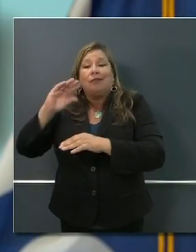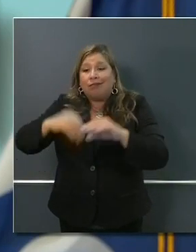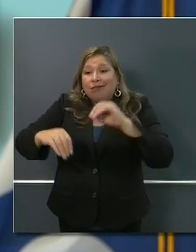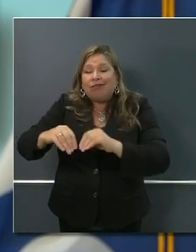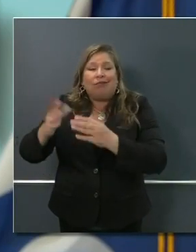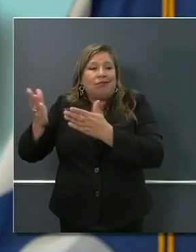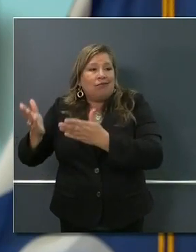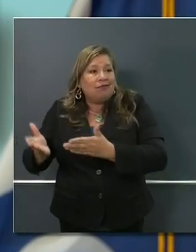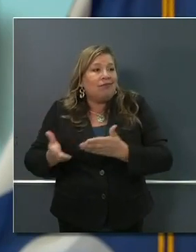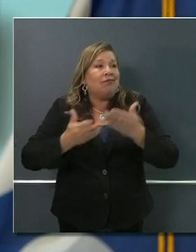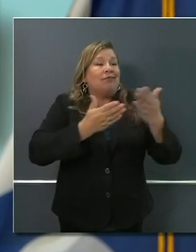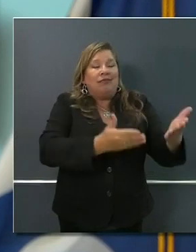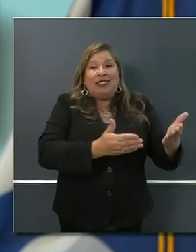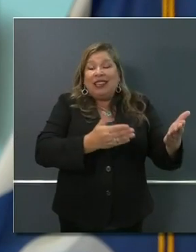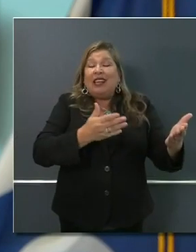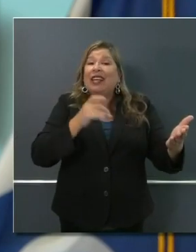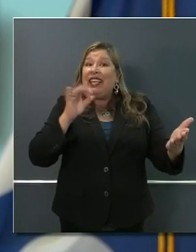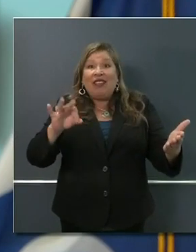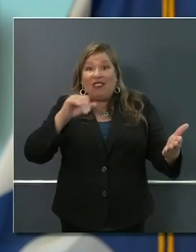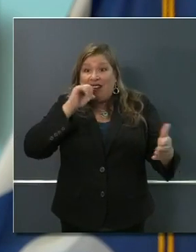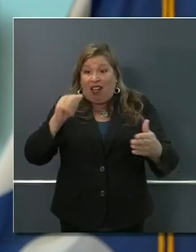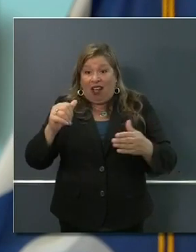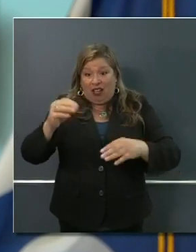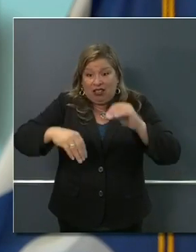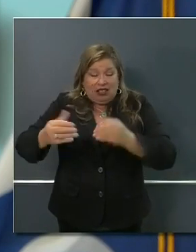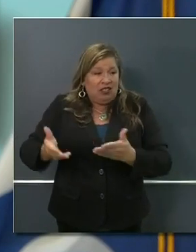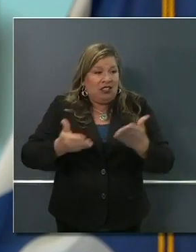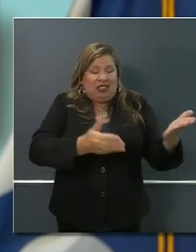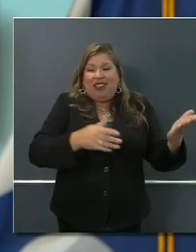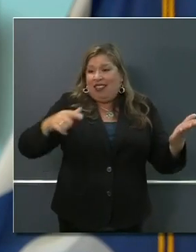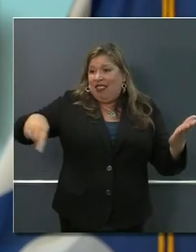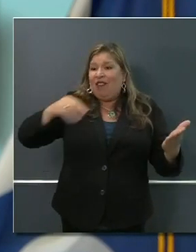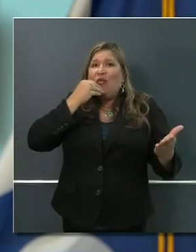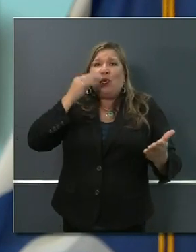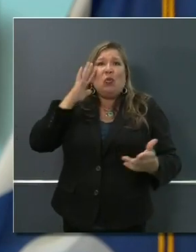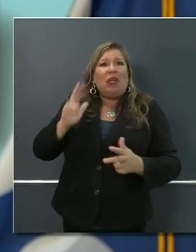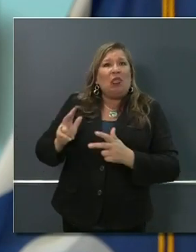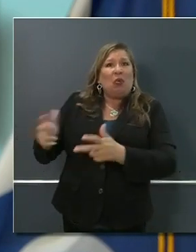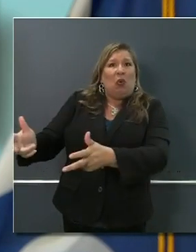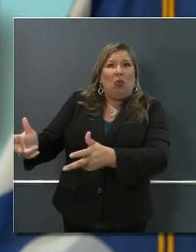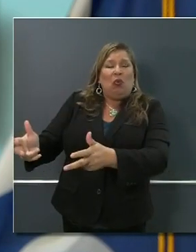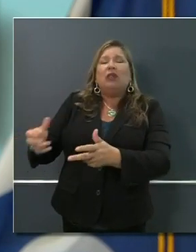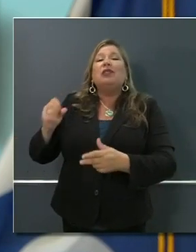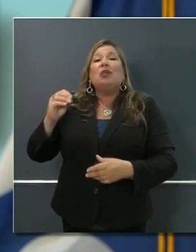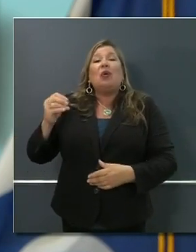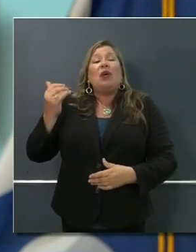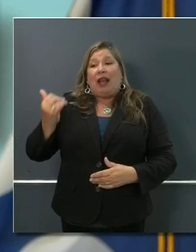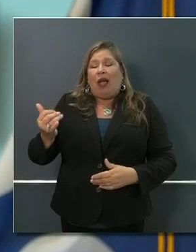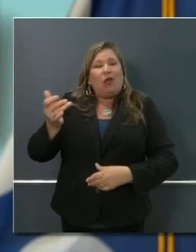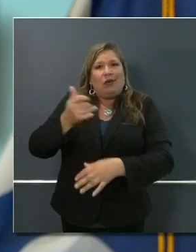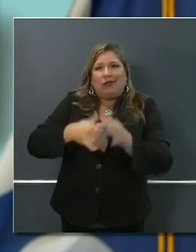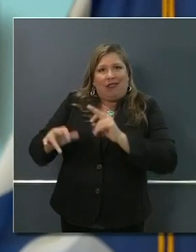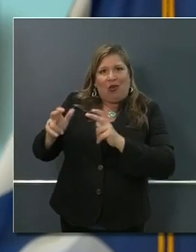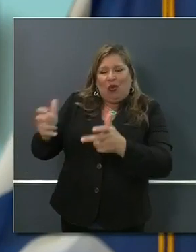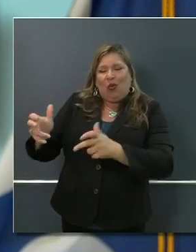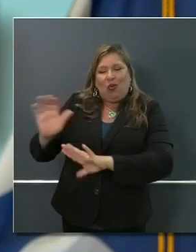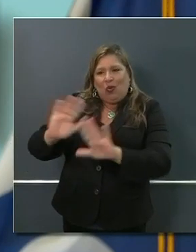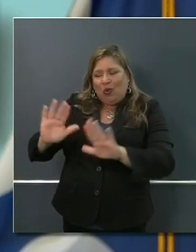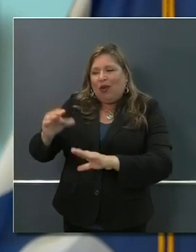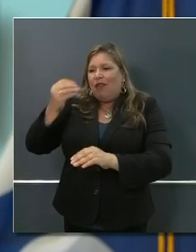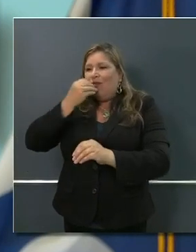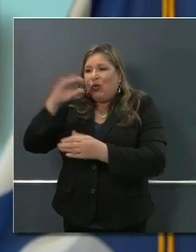would literally be thrown away as waste, and now providing a tax credit to the farmers of 15 percent